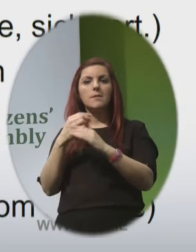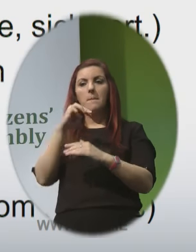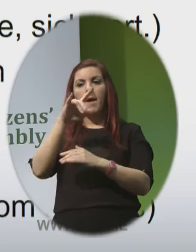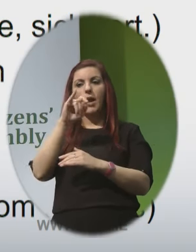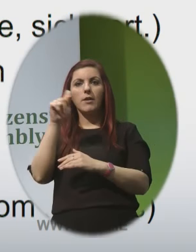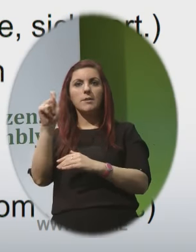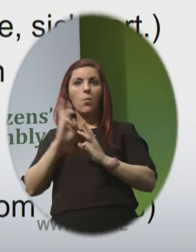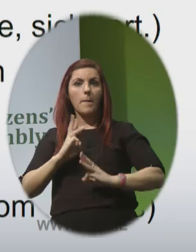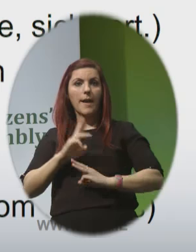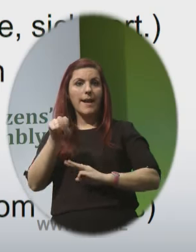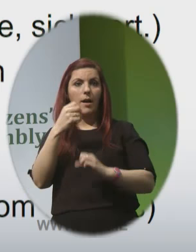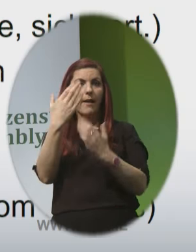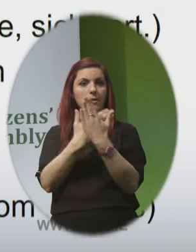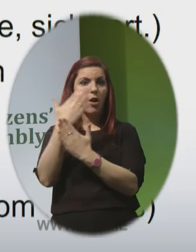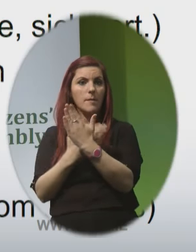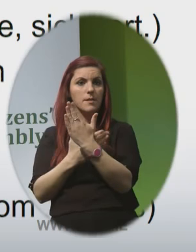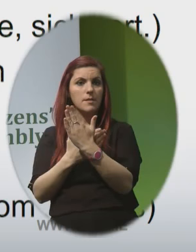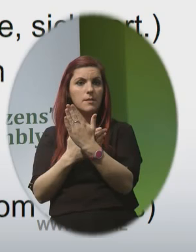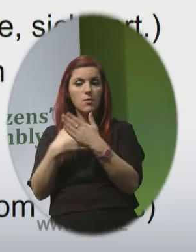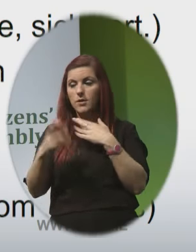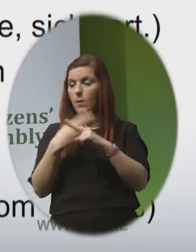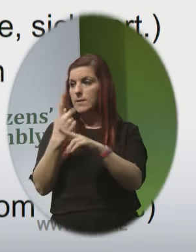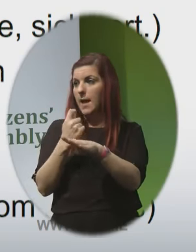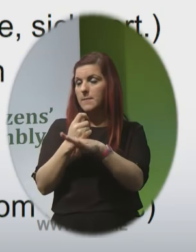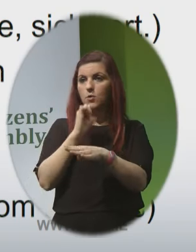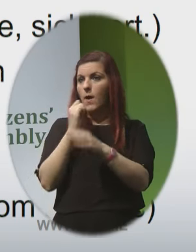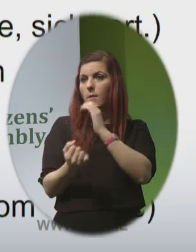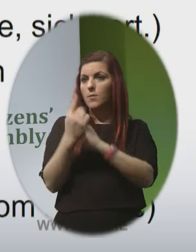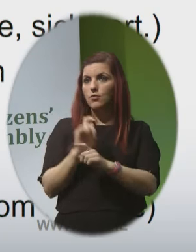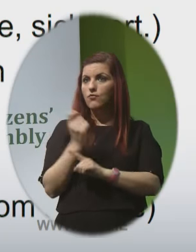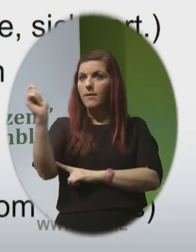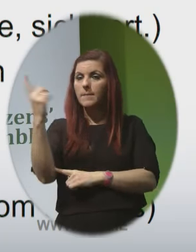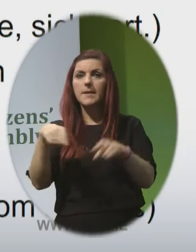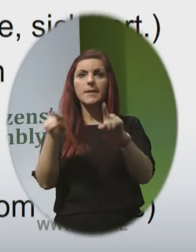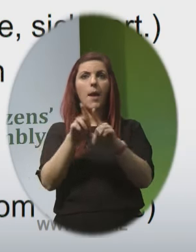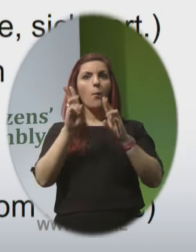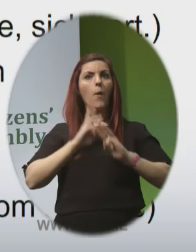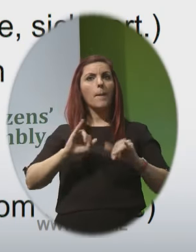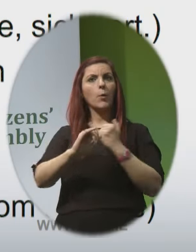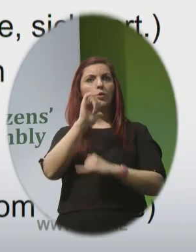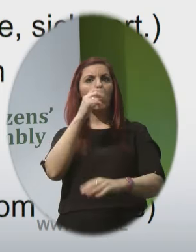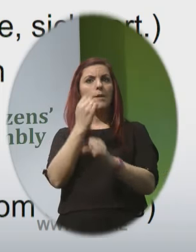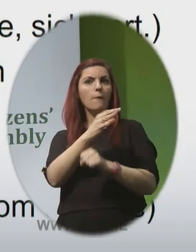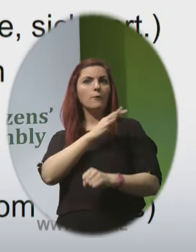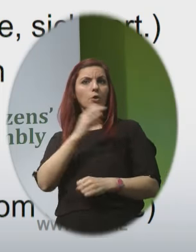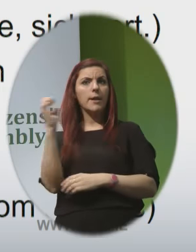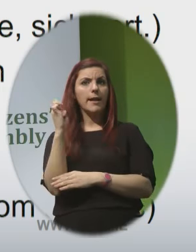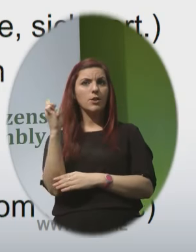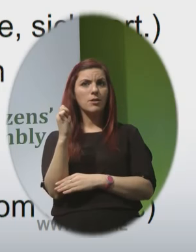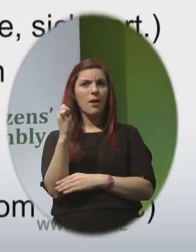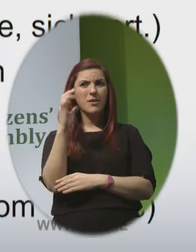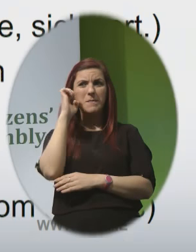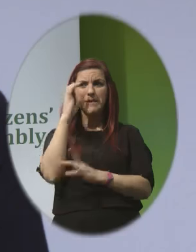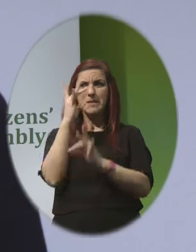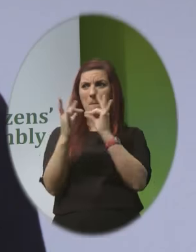time simply don't get the opportunity to travel women who don't have good English are still expected to make appointments by themselves without any